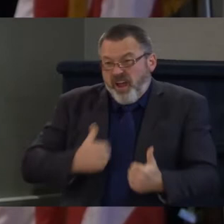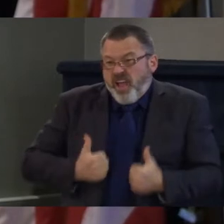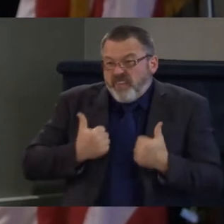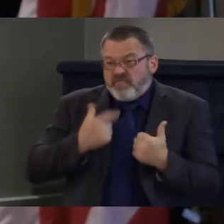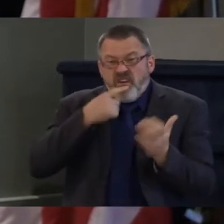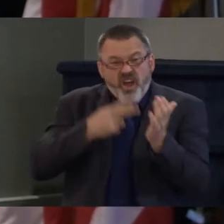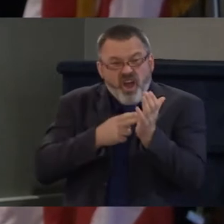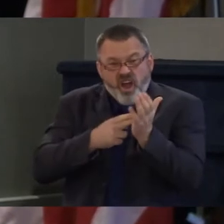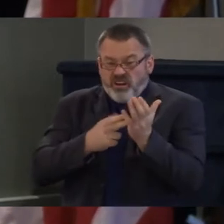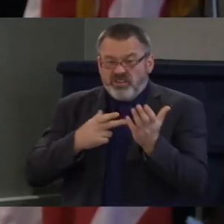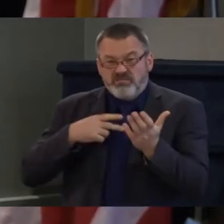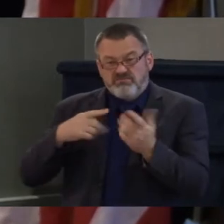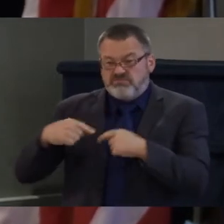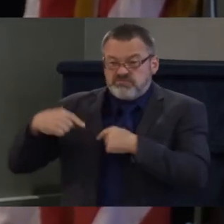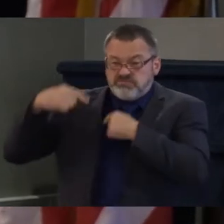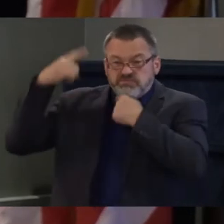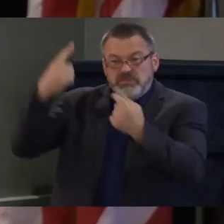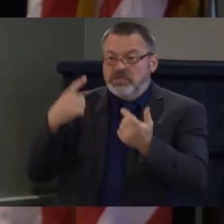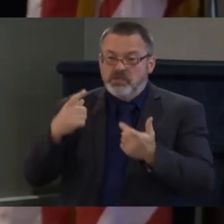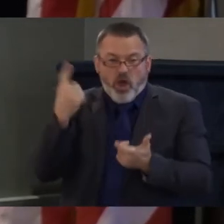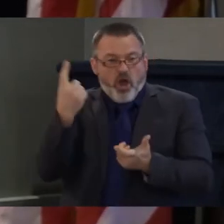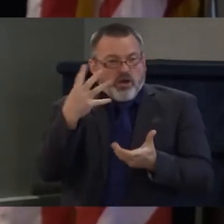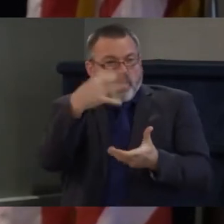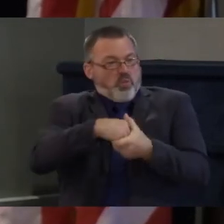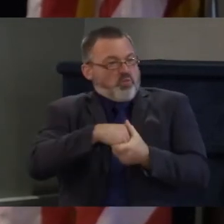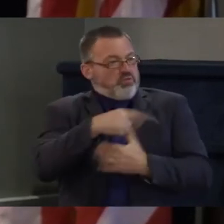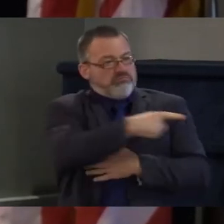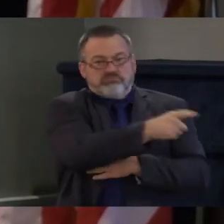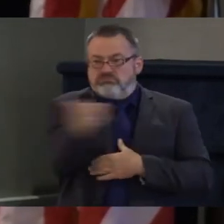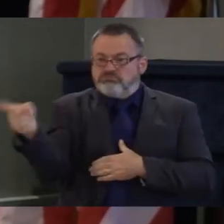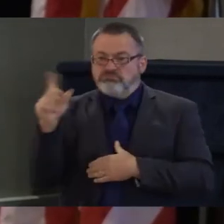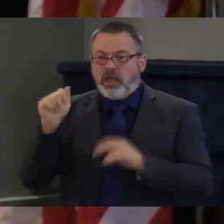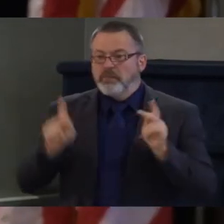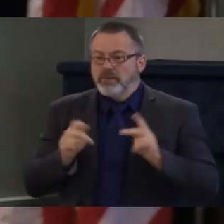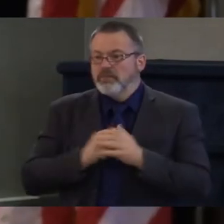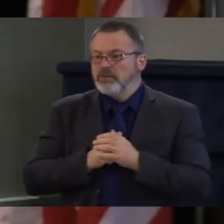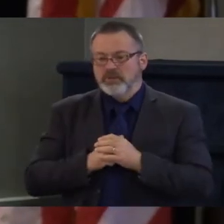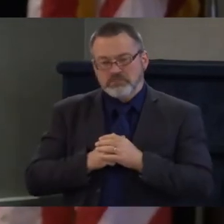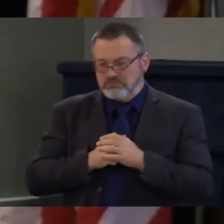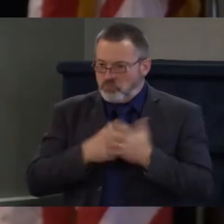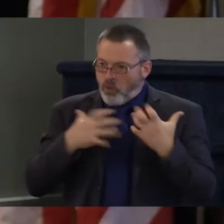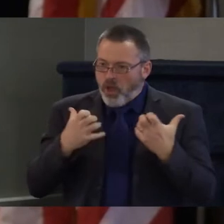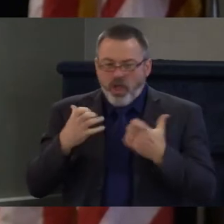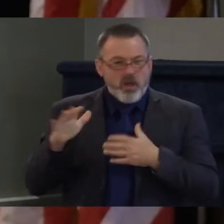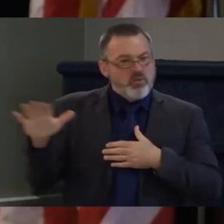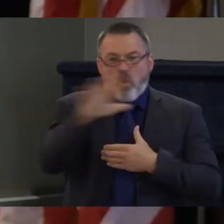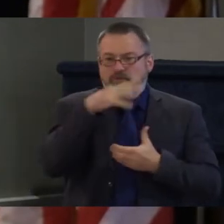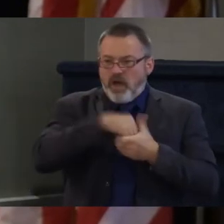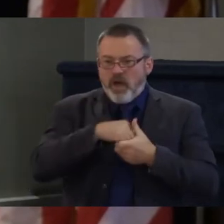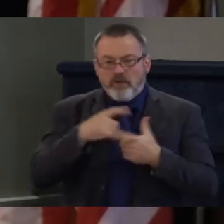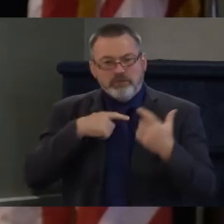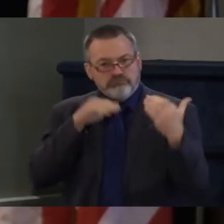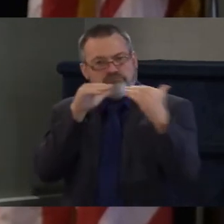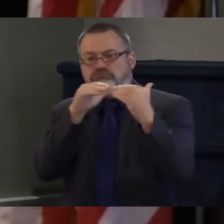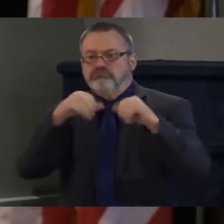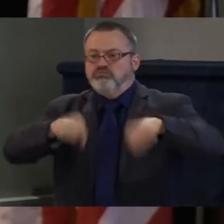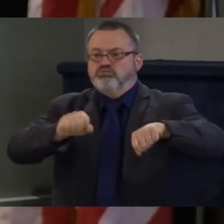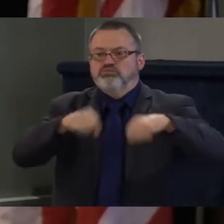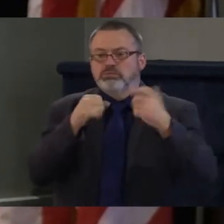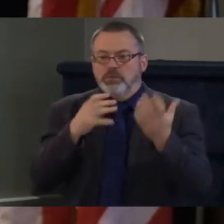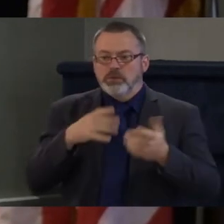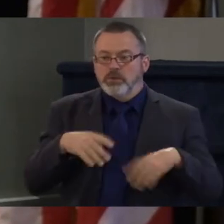there is an opportunity for inclusion and participation one of the writers for my campaign he helps with press releases is blind